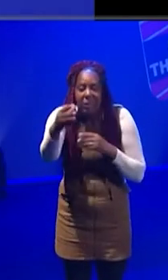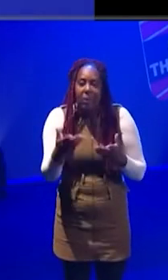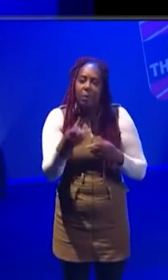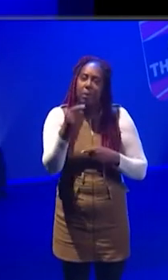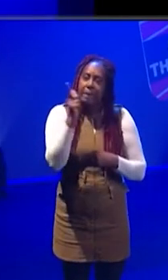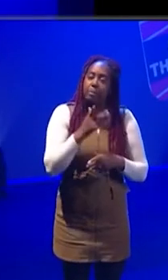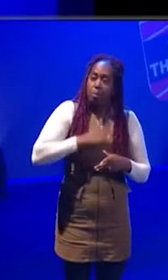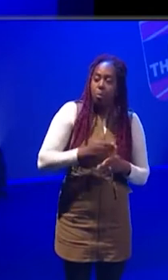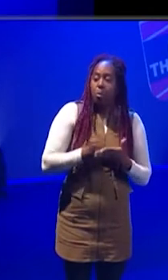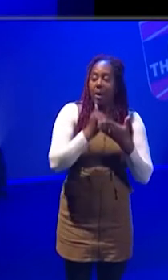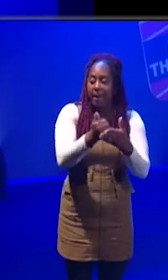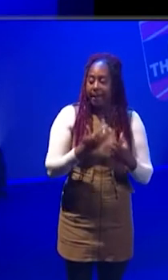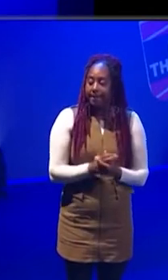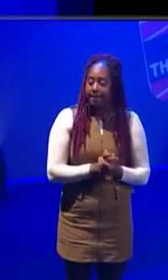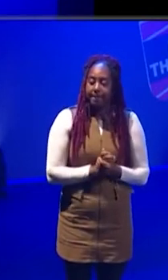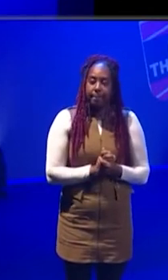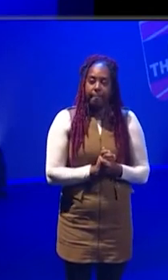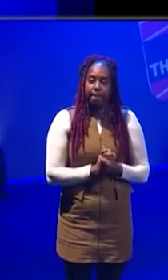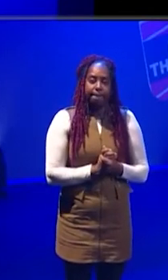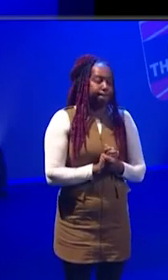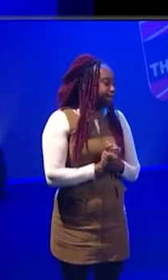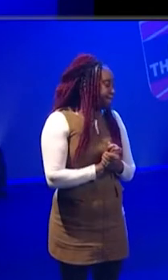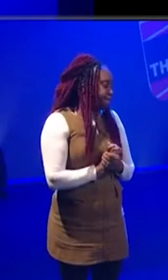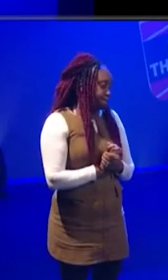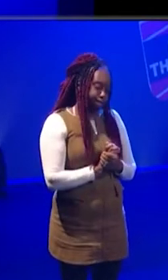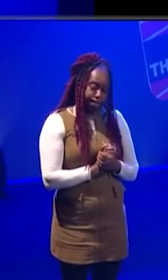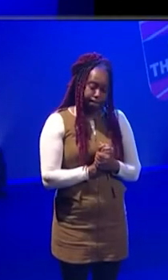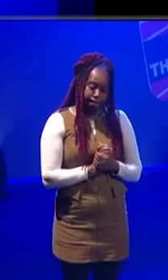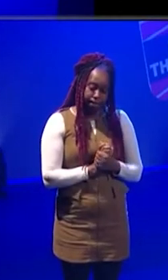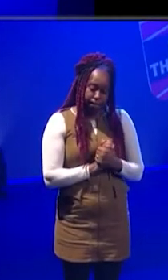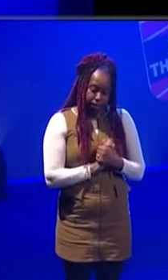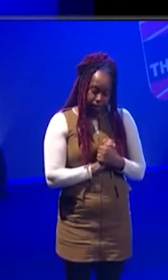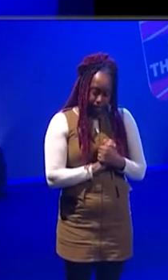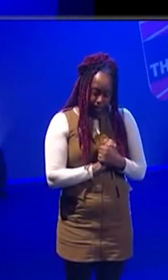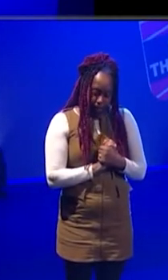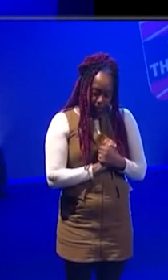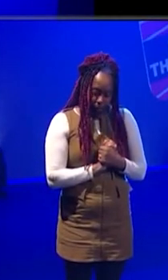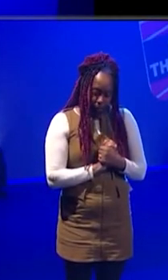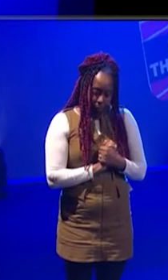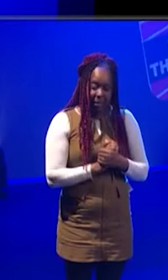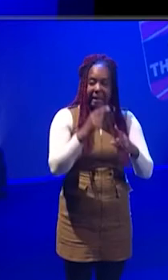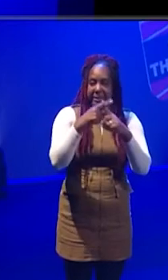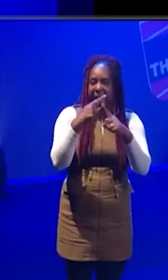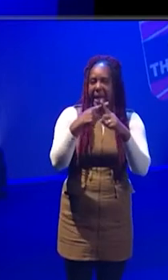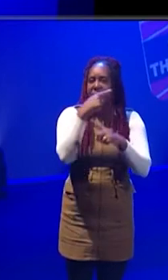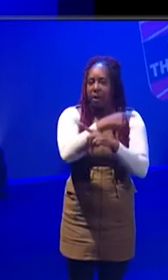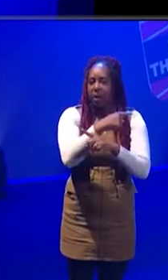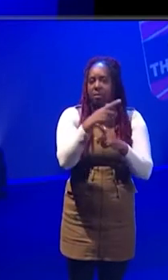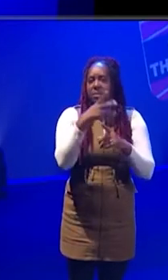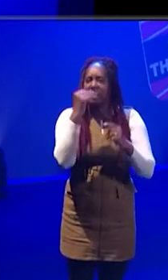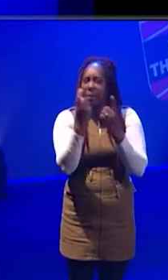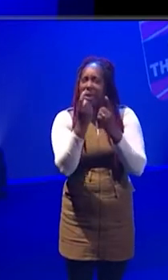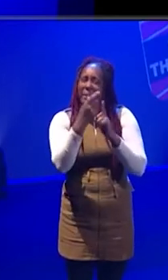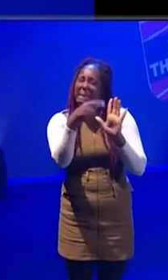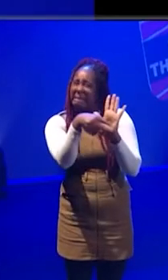want to help. Great. Yeah. Something that I think is important, which is, like, a bit of, it's kind of a